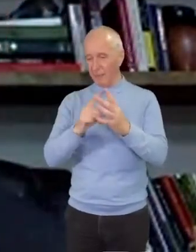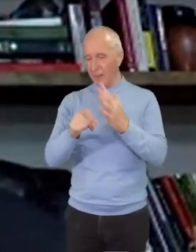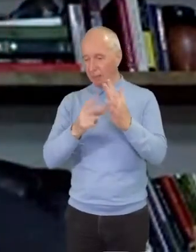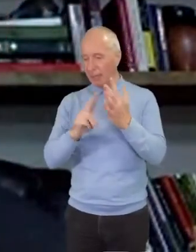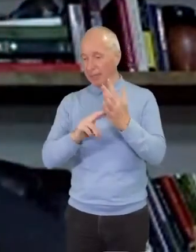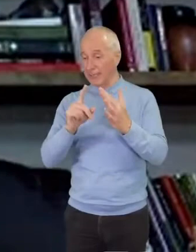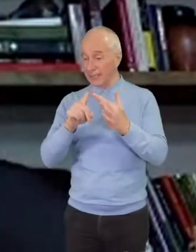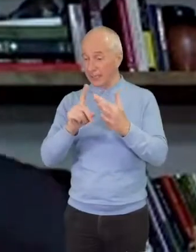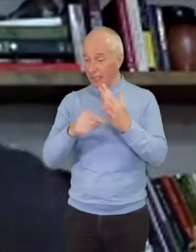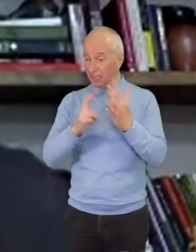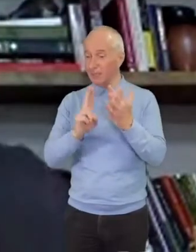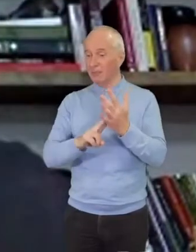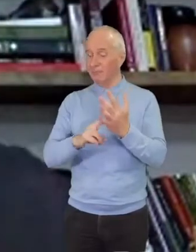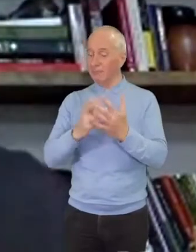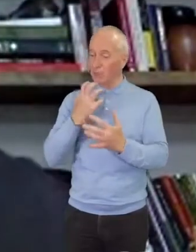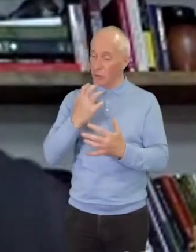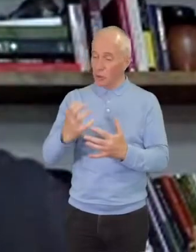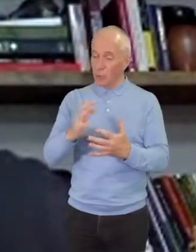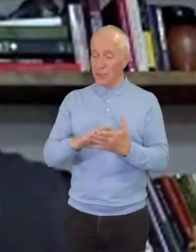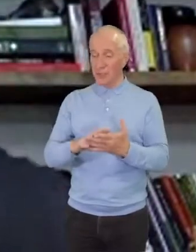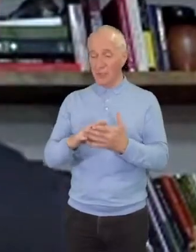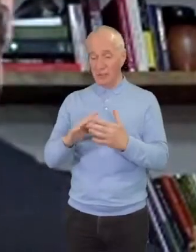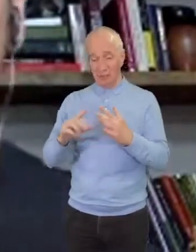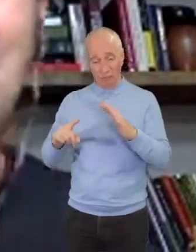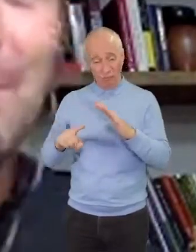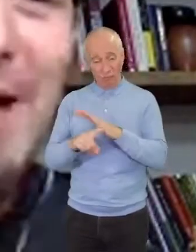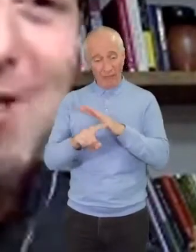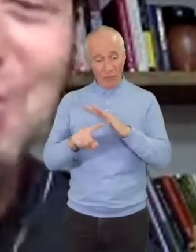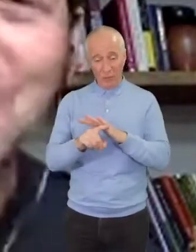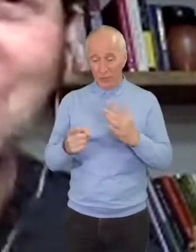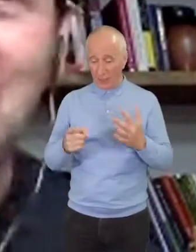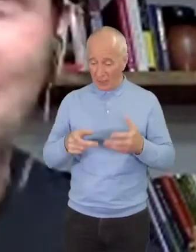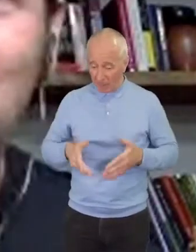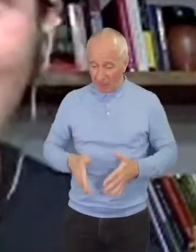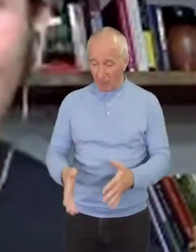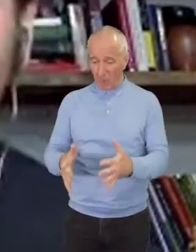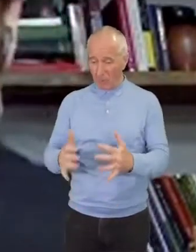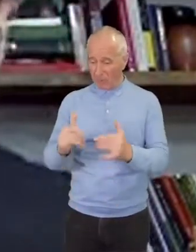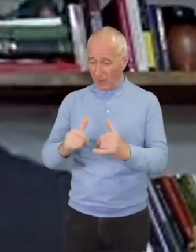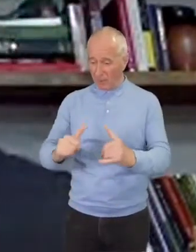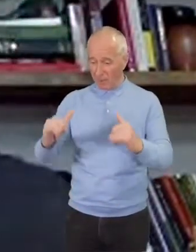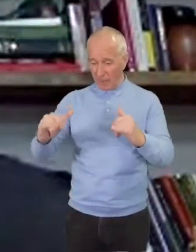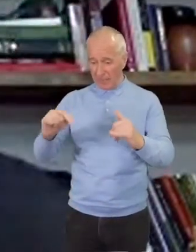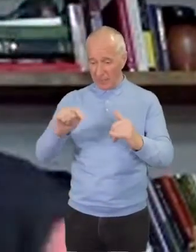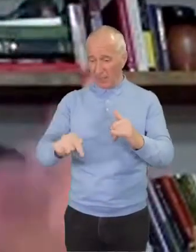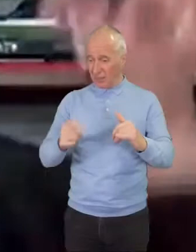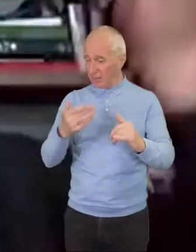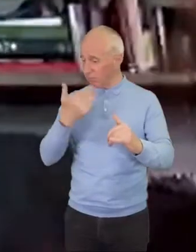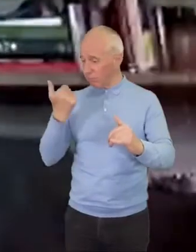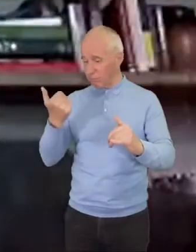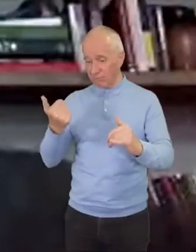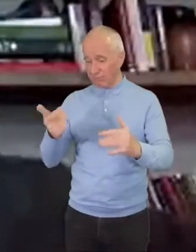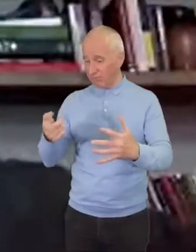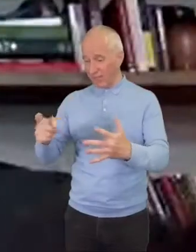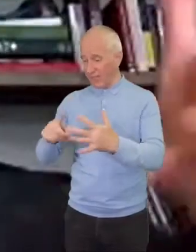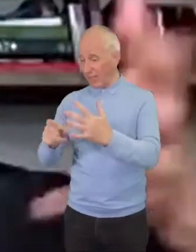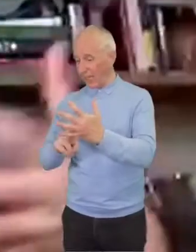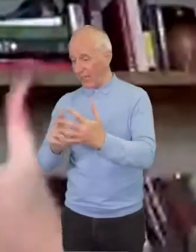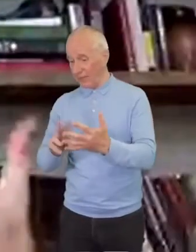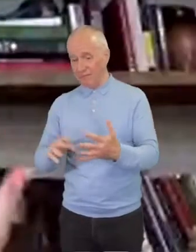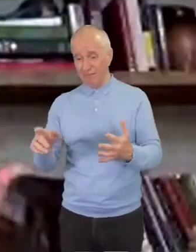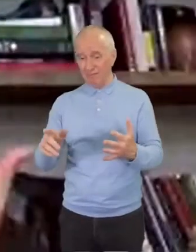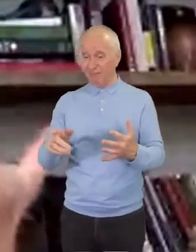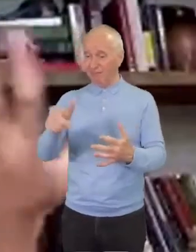Jewish, refugee, born in a manger because there was no room in the end, executed on the